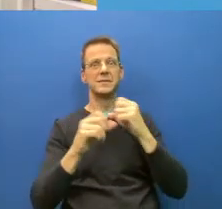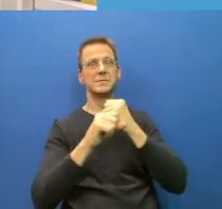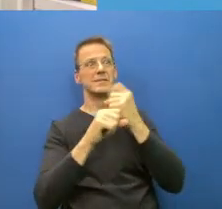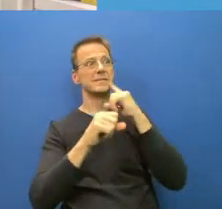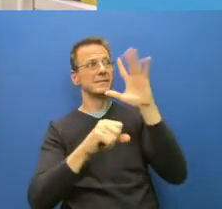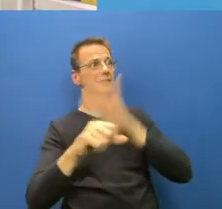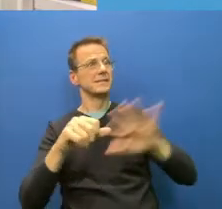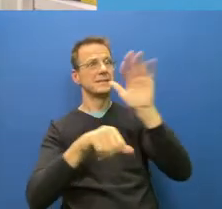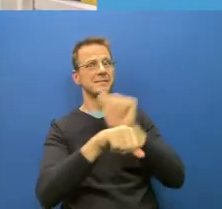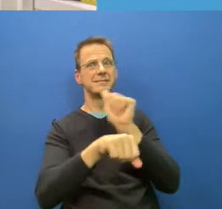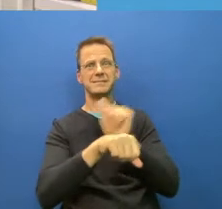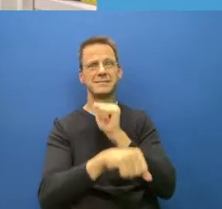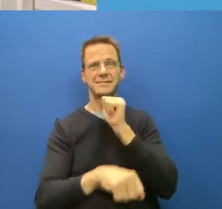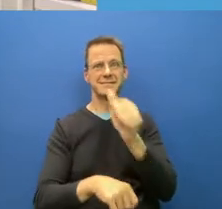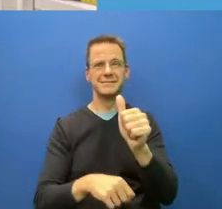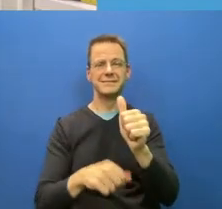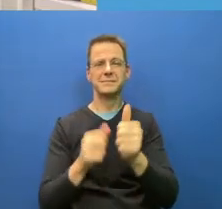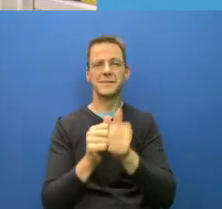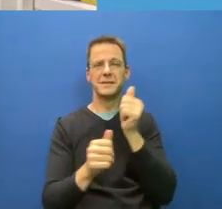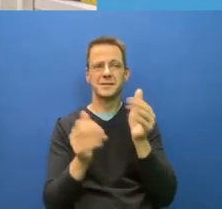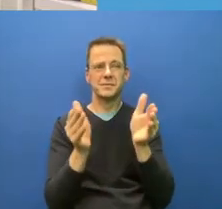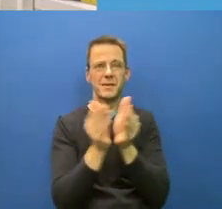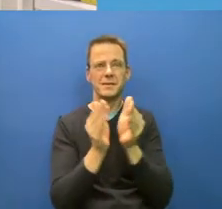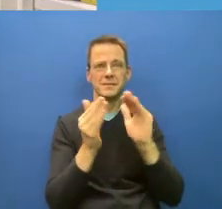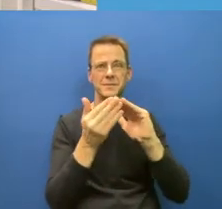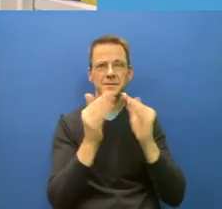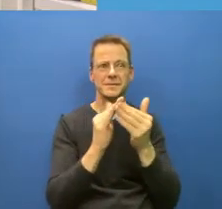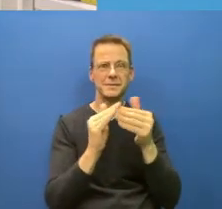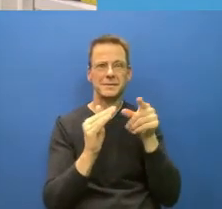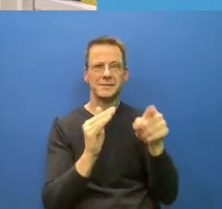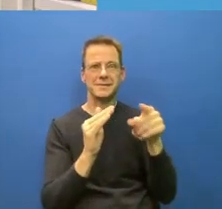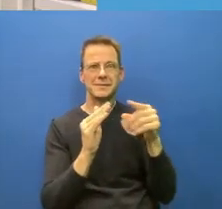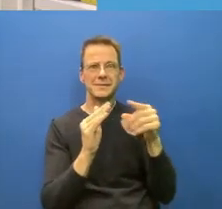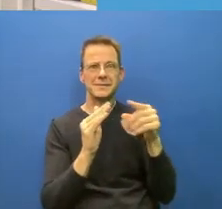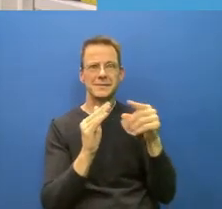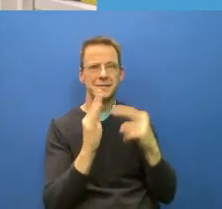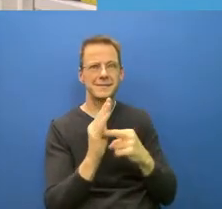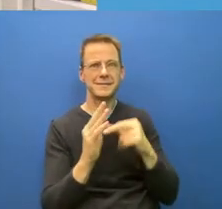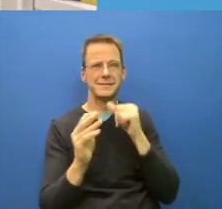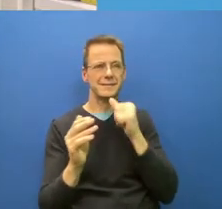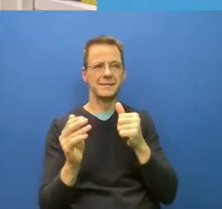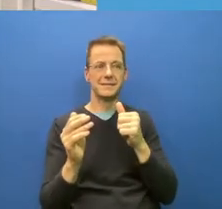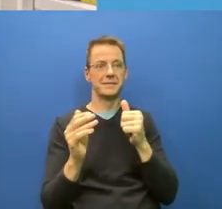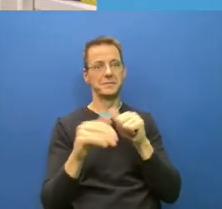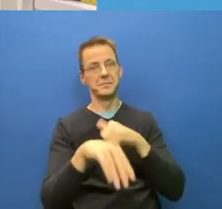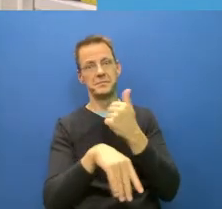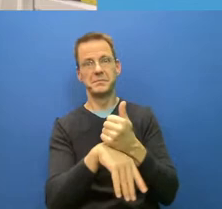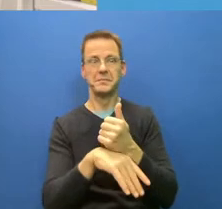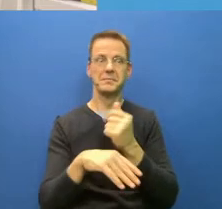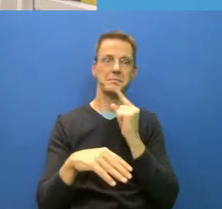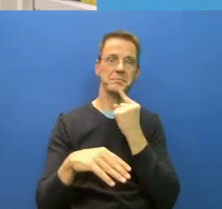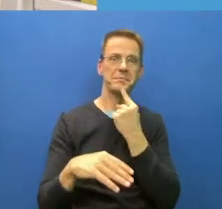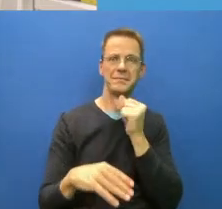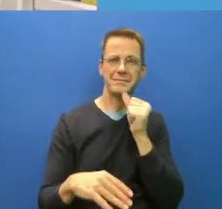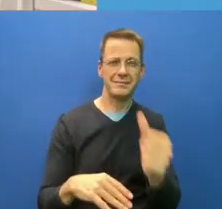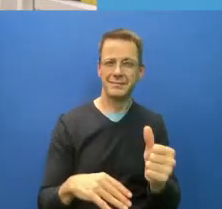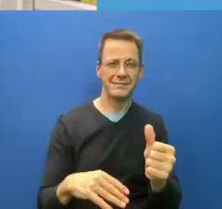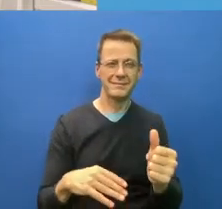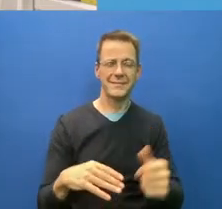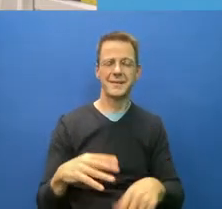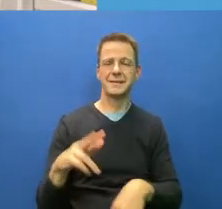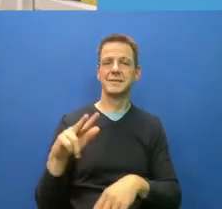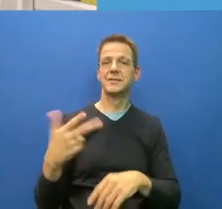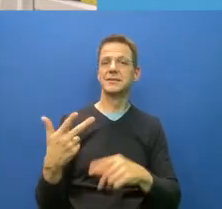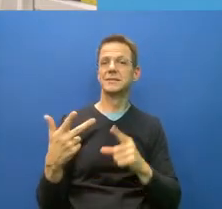willing to make those rules. And then the third point that I would make is just that I think there have been serious issues throughout this pandemic